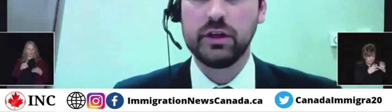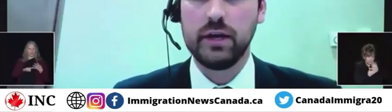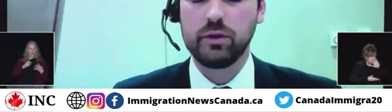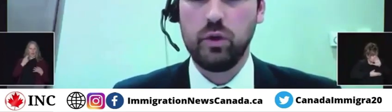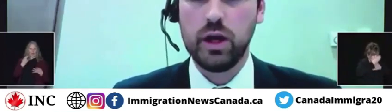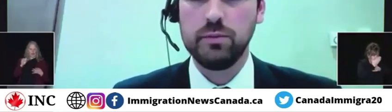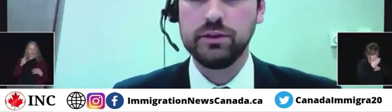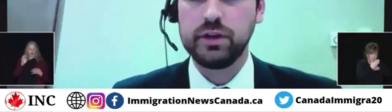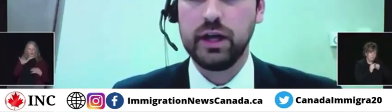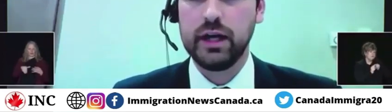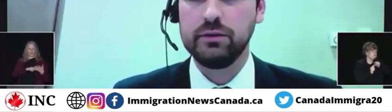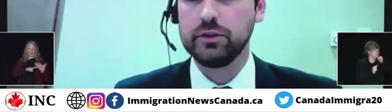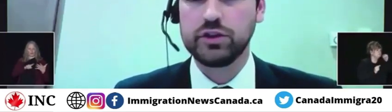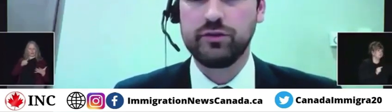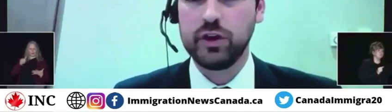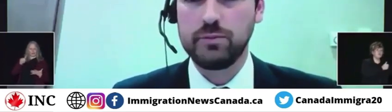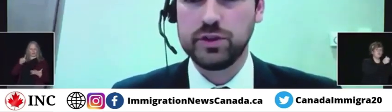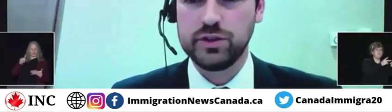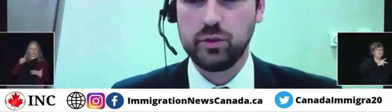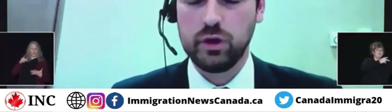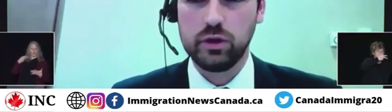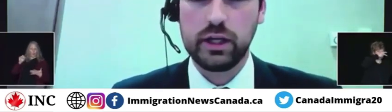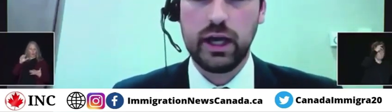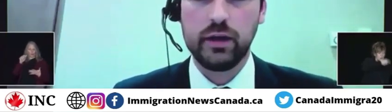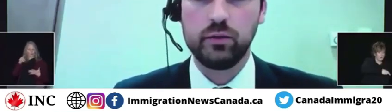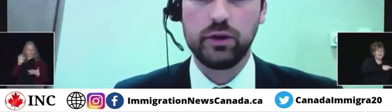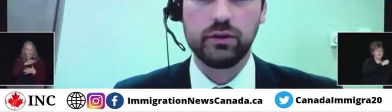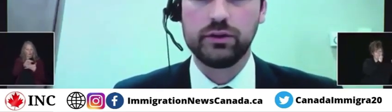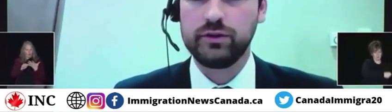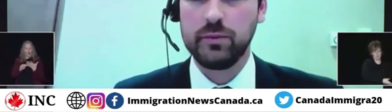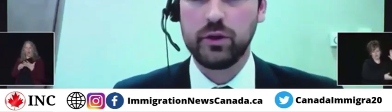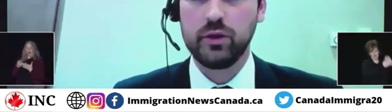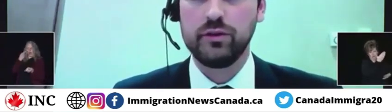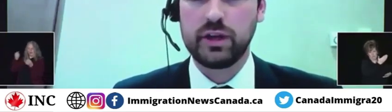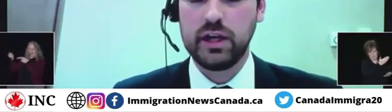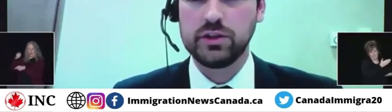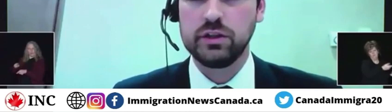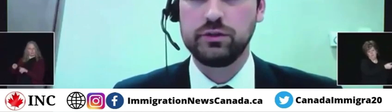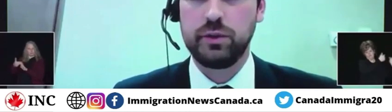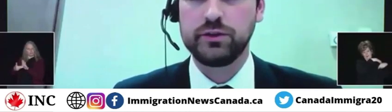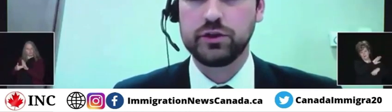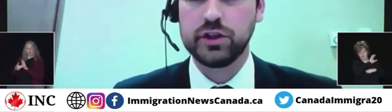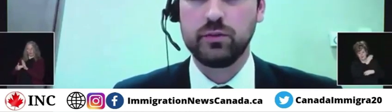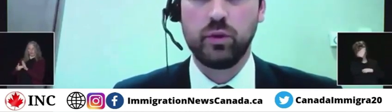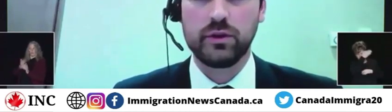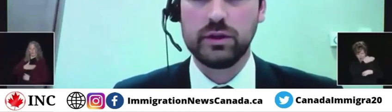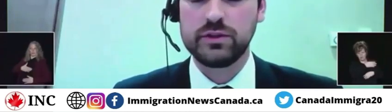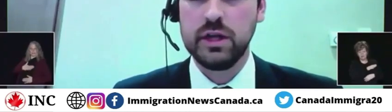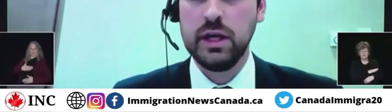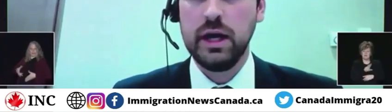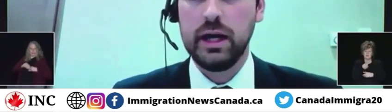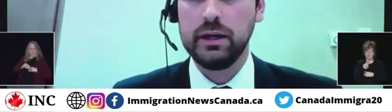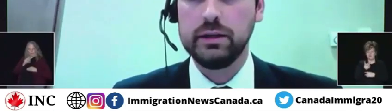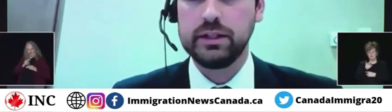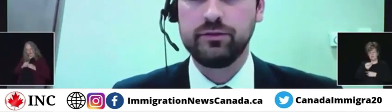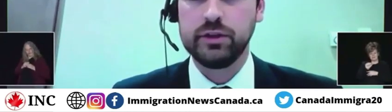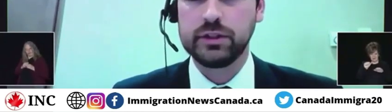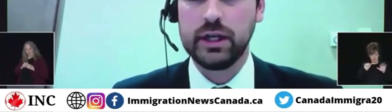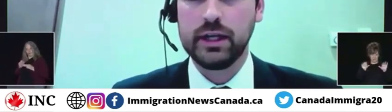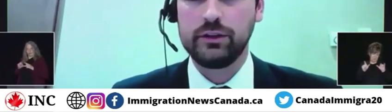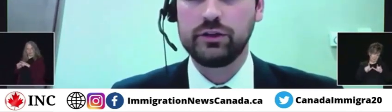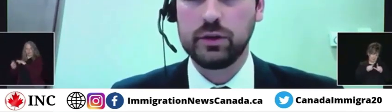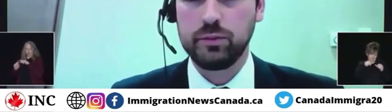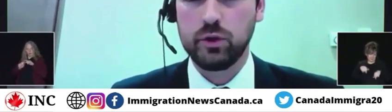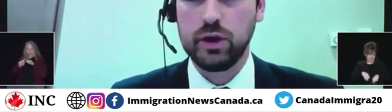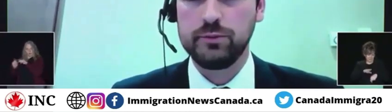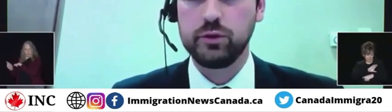visa requirements, there are different options that we are looking at, whether it's family reunification and sponsorship, whether it's different